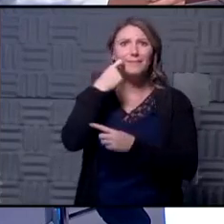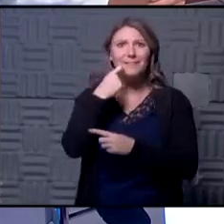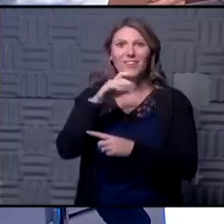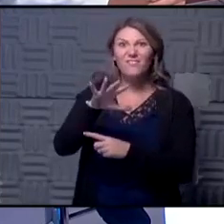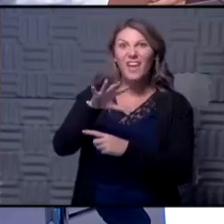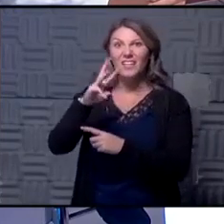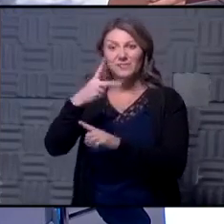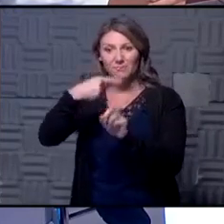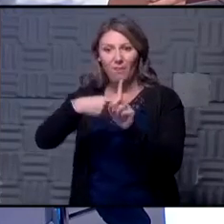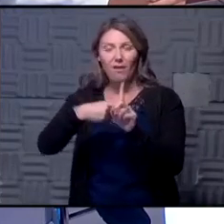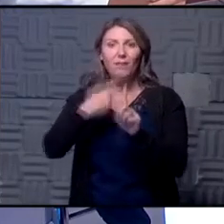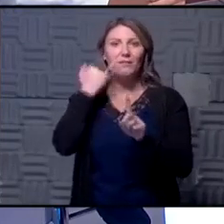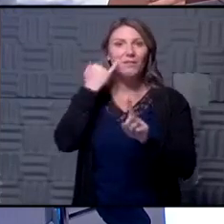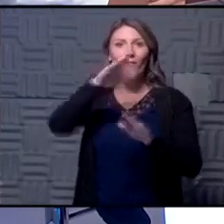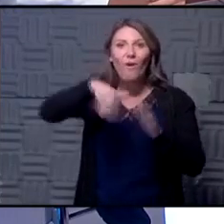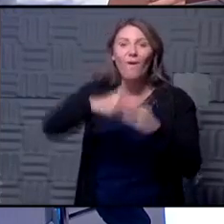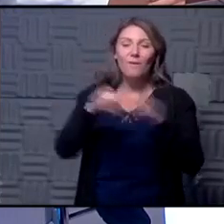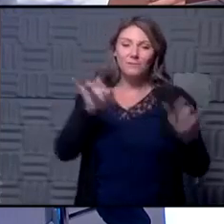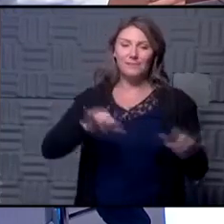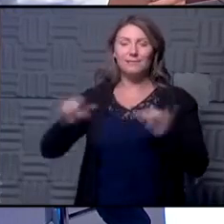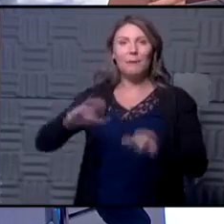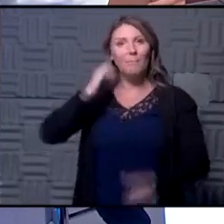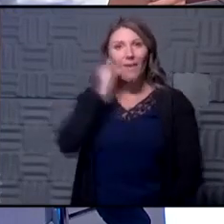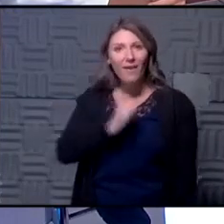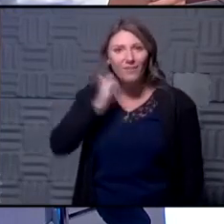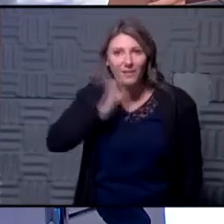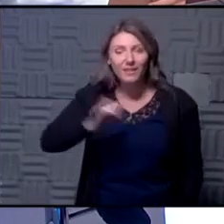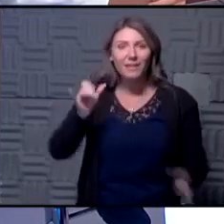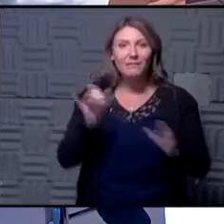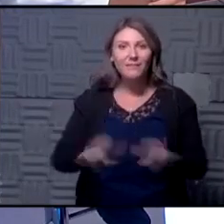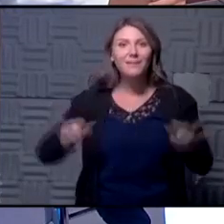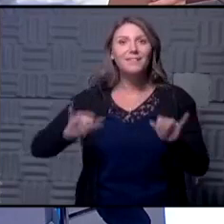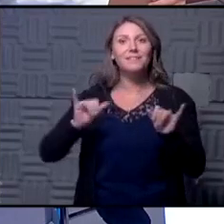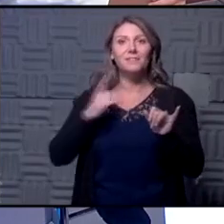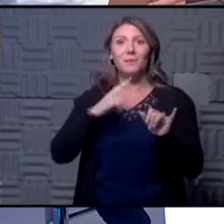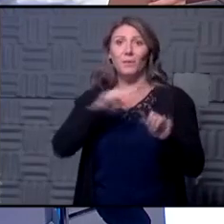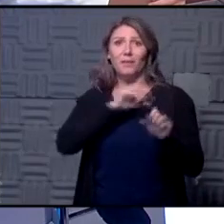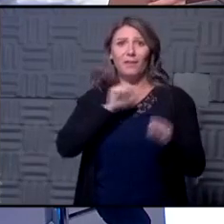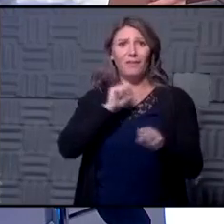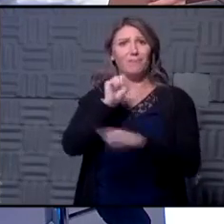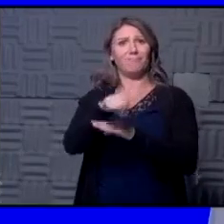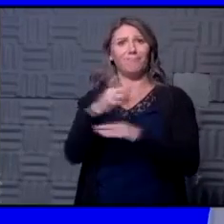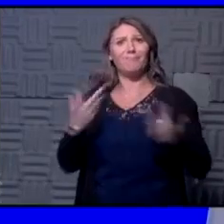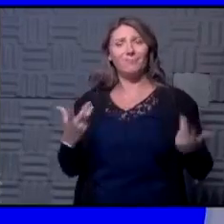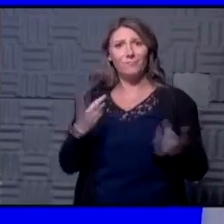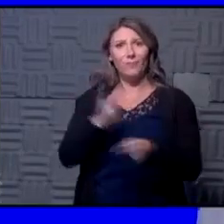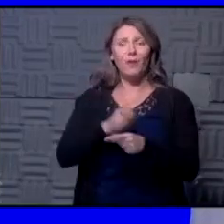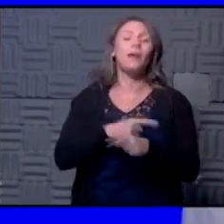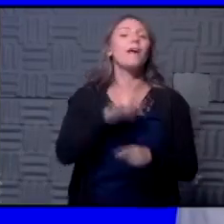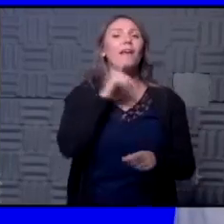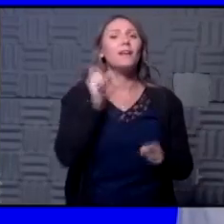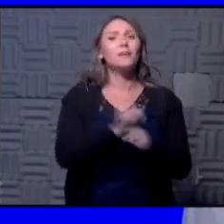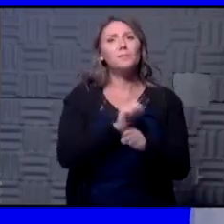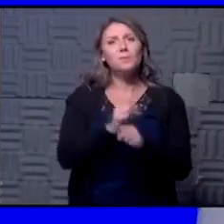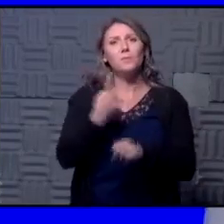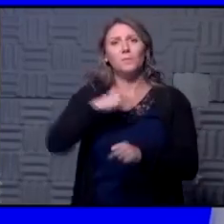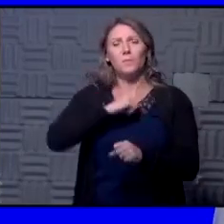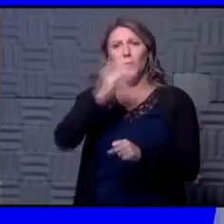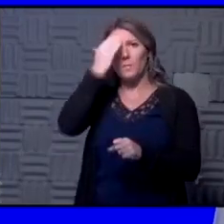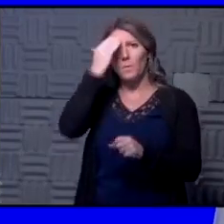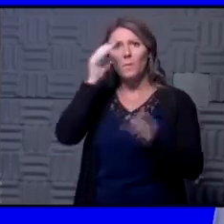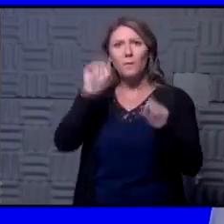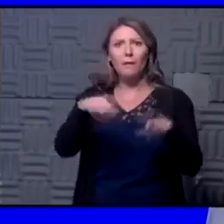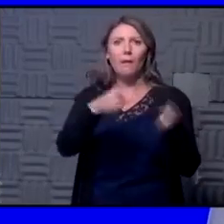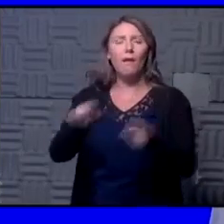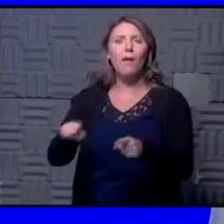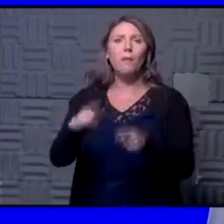just if we all do the same thing every day consistently we can kind of beat this right right absolutely and we know that can happen